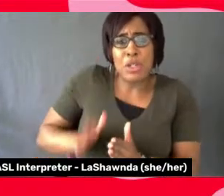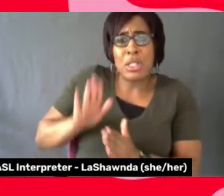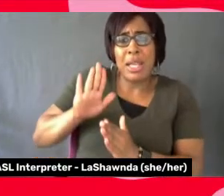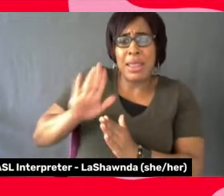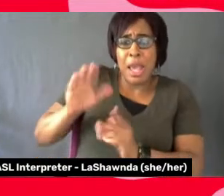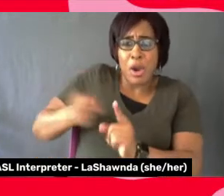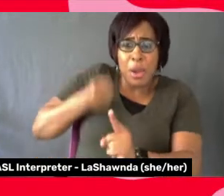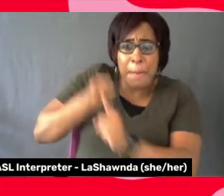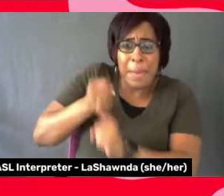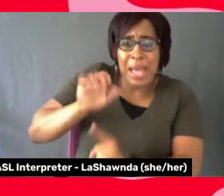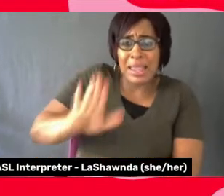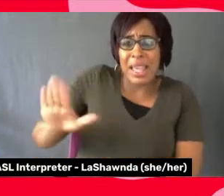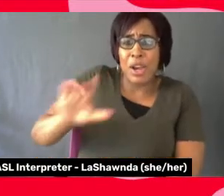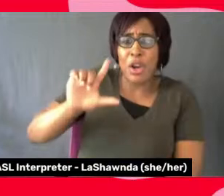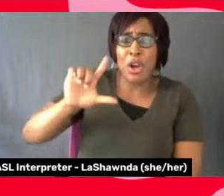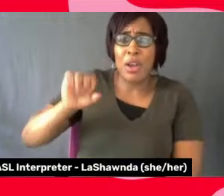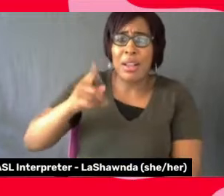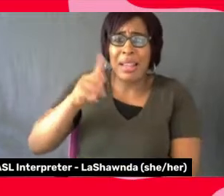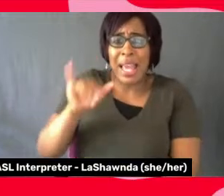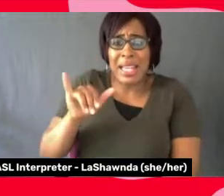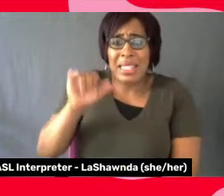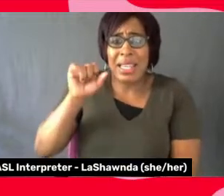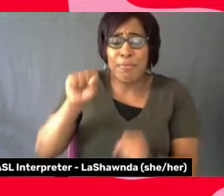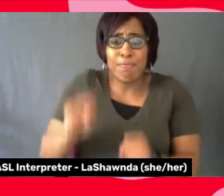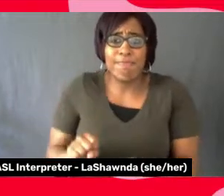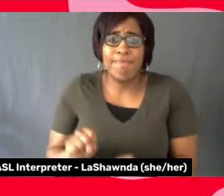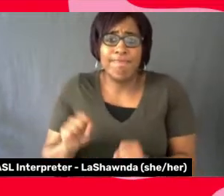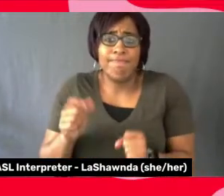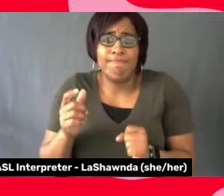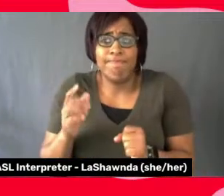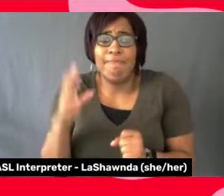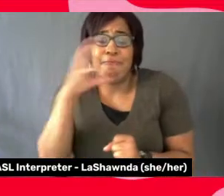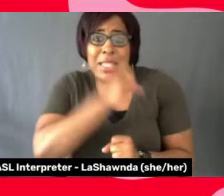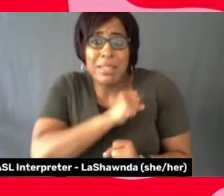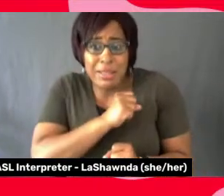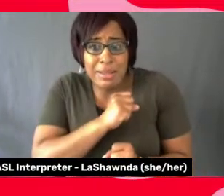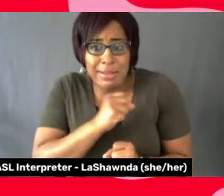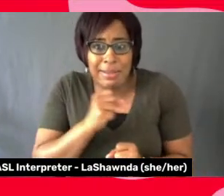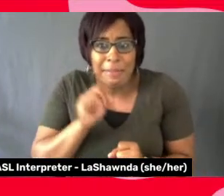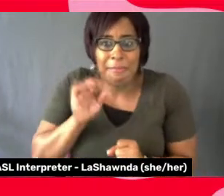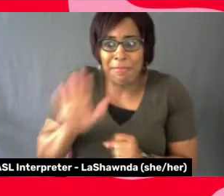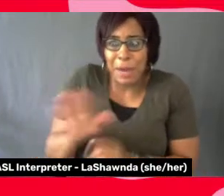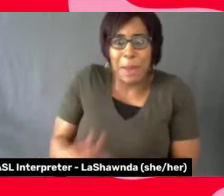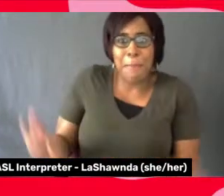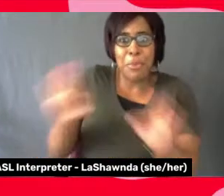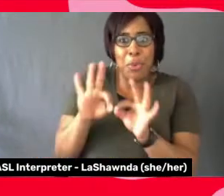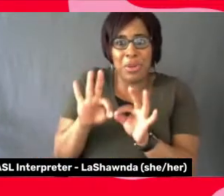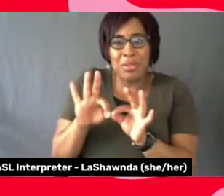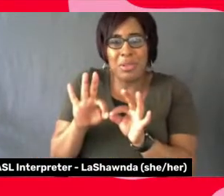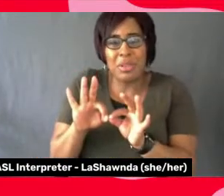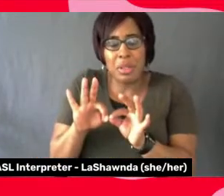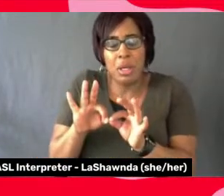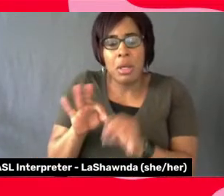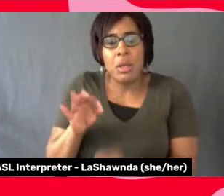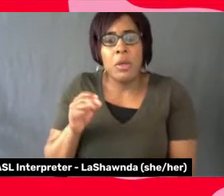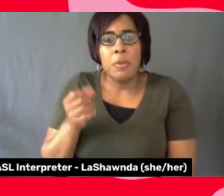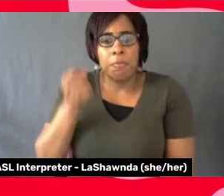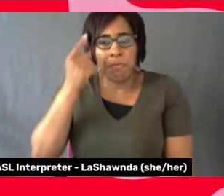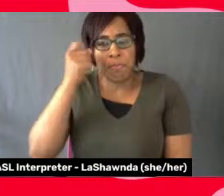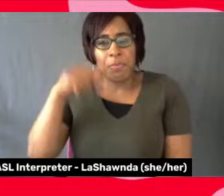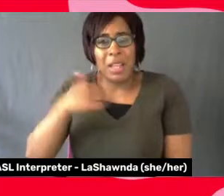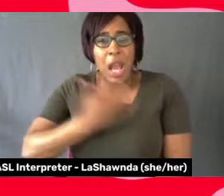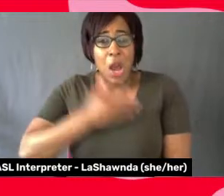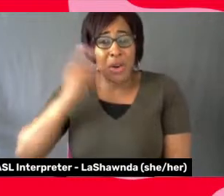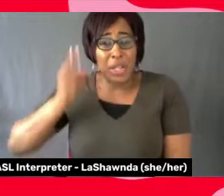these women, you know, who, their, their significance. Because of our history, we are,